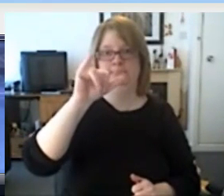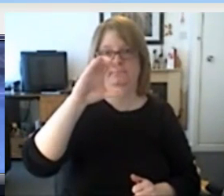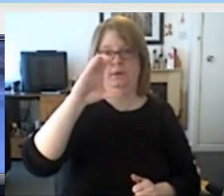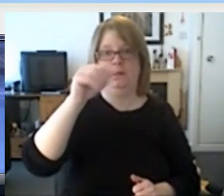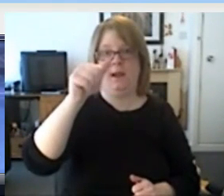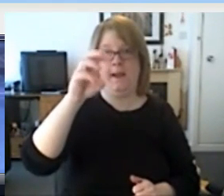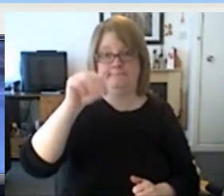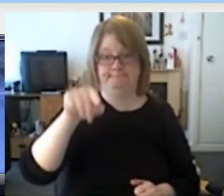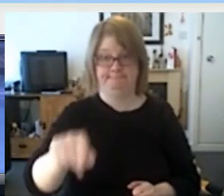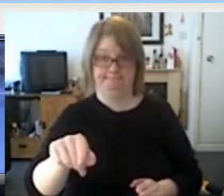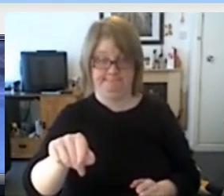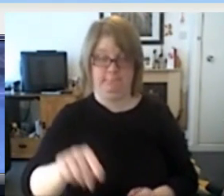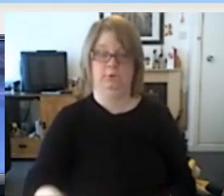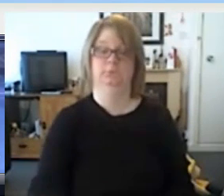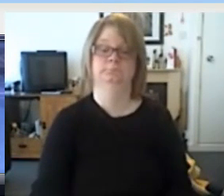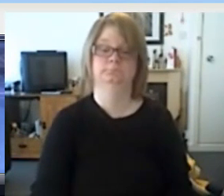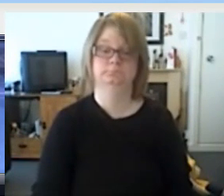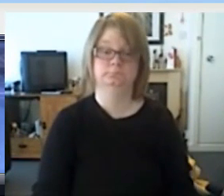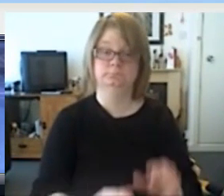Oh. Oh. Oh. Oh.